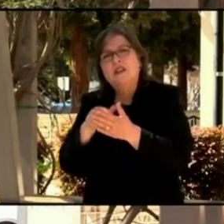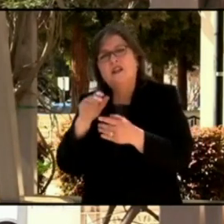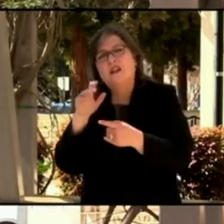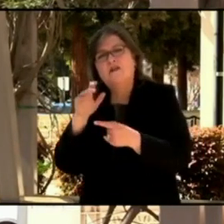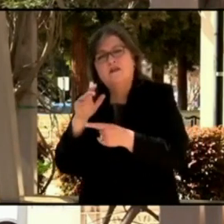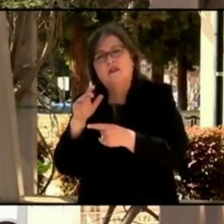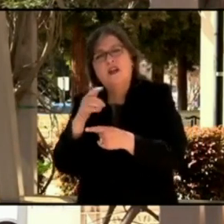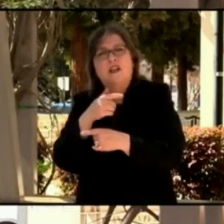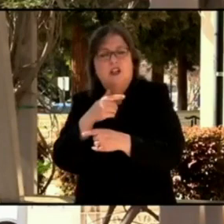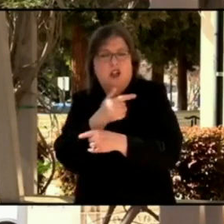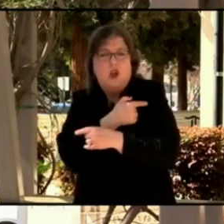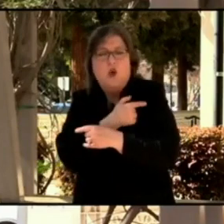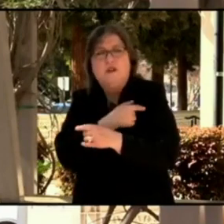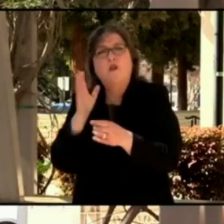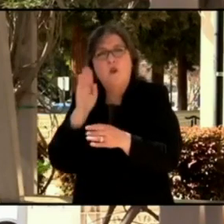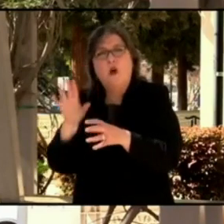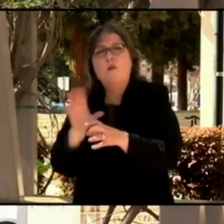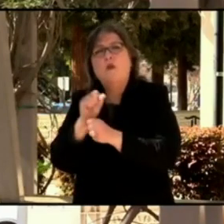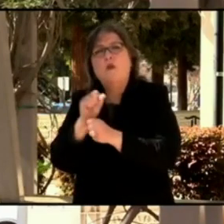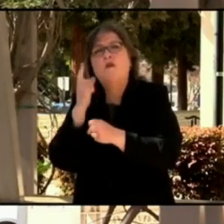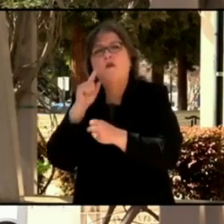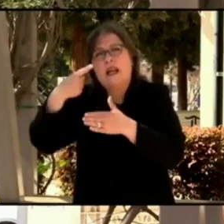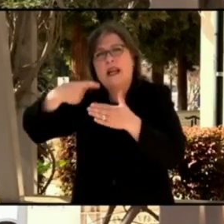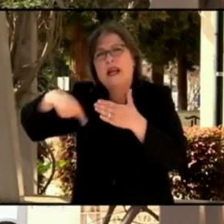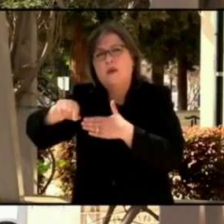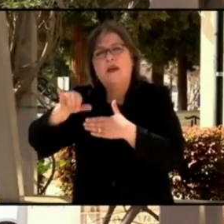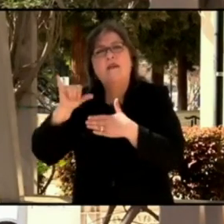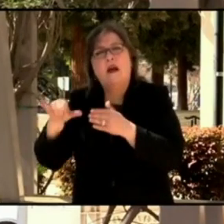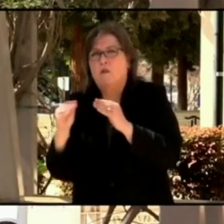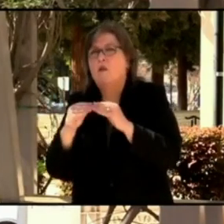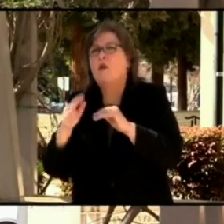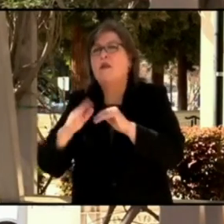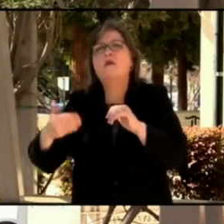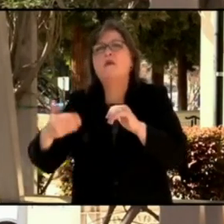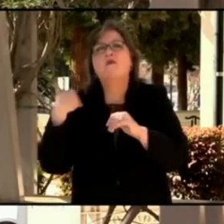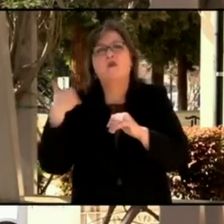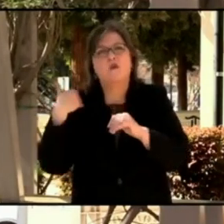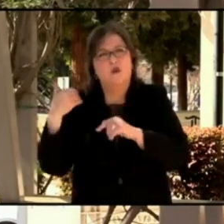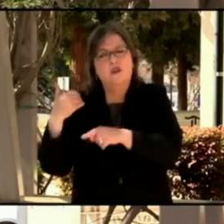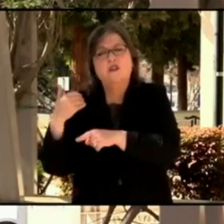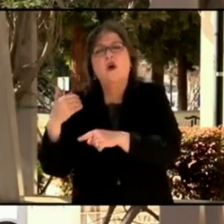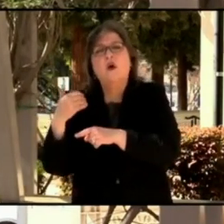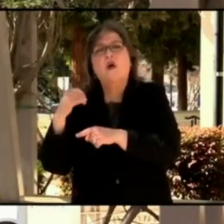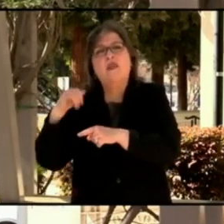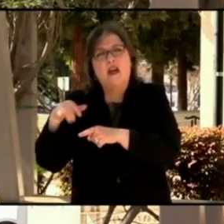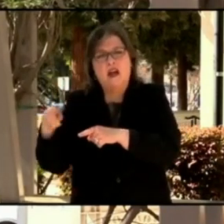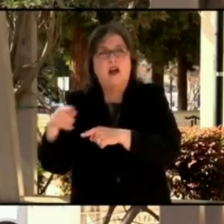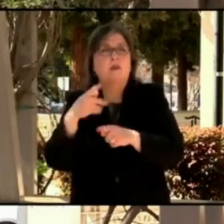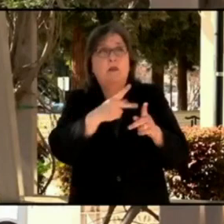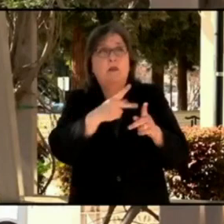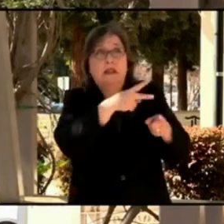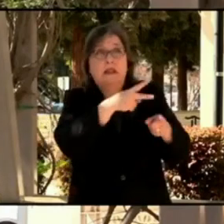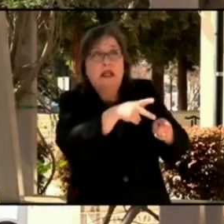than we've had in the past. And I wanted to make that very clear. Thank you. you to you. First, for Dr. Goding.